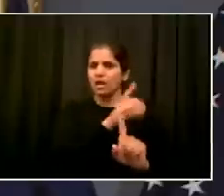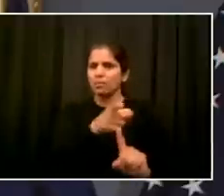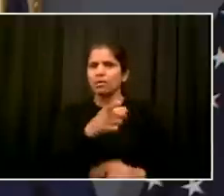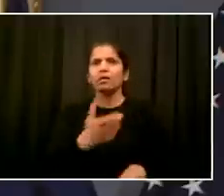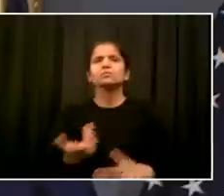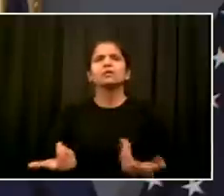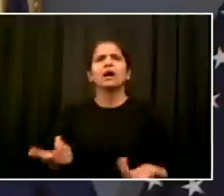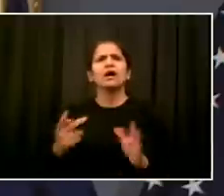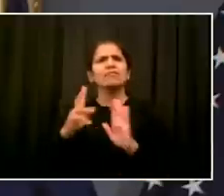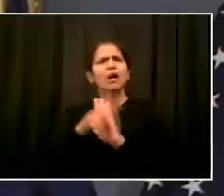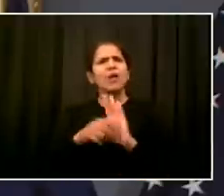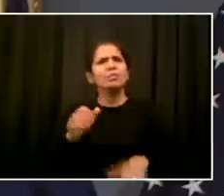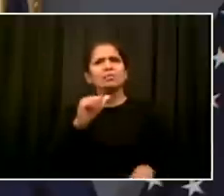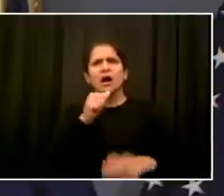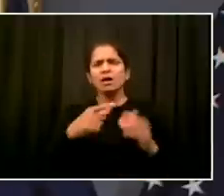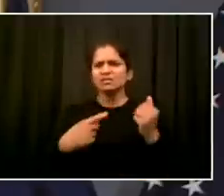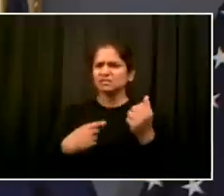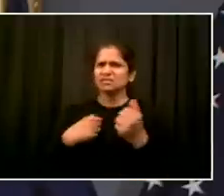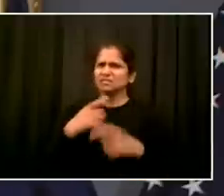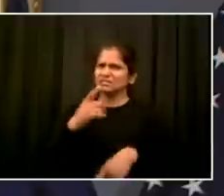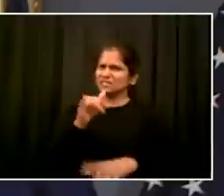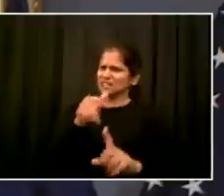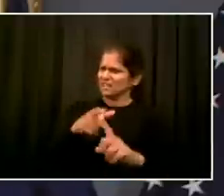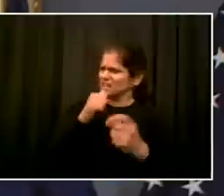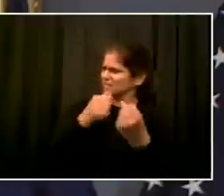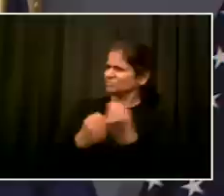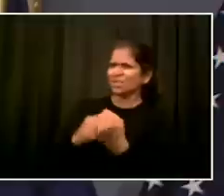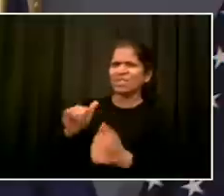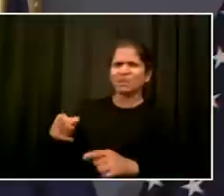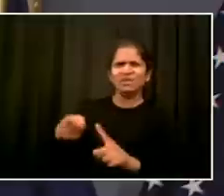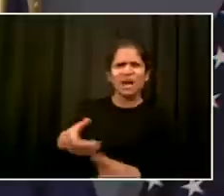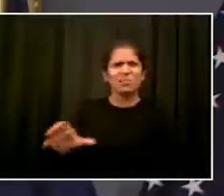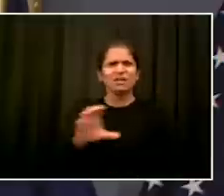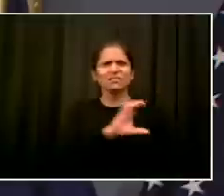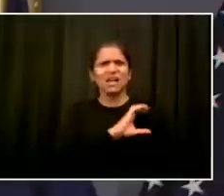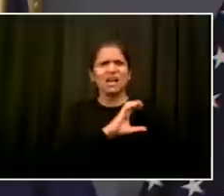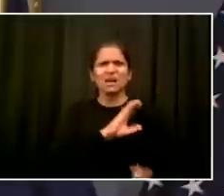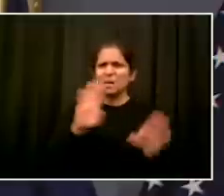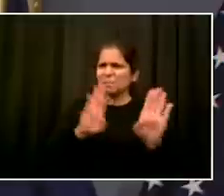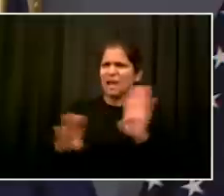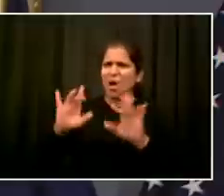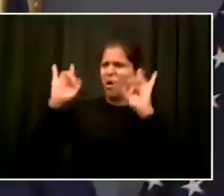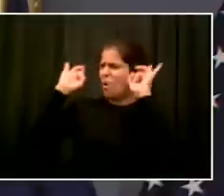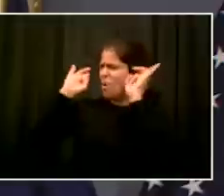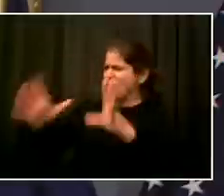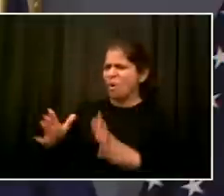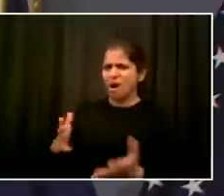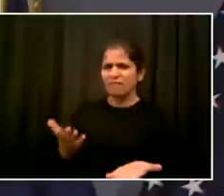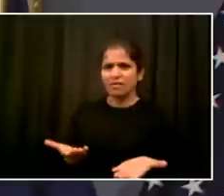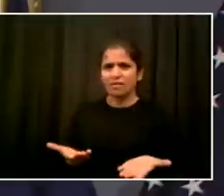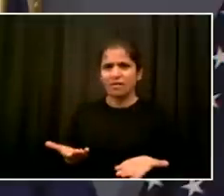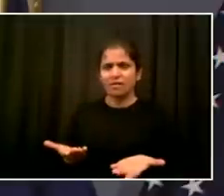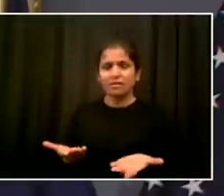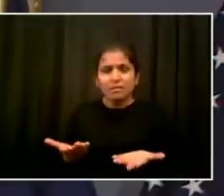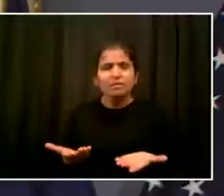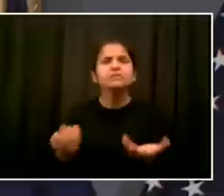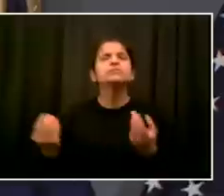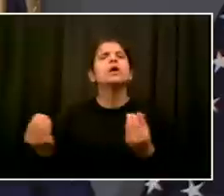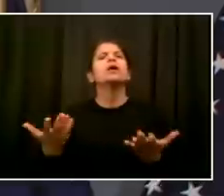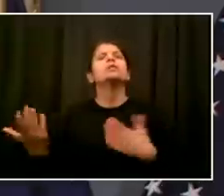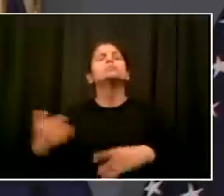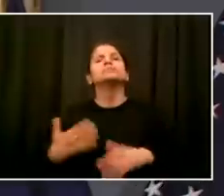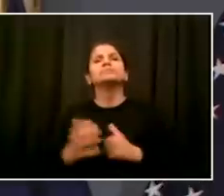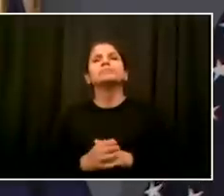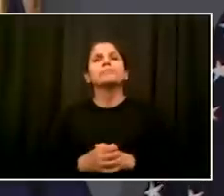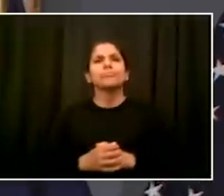-escalate? And my second question, if I may, it's very clear from the events, not just right here in the city